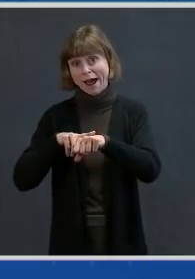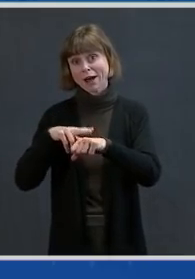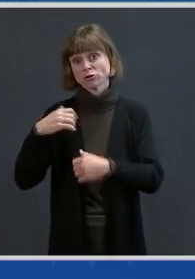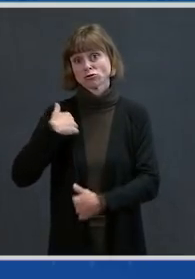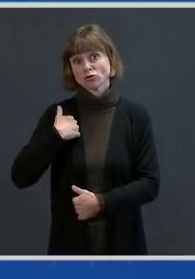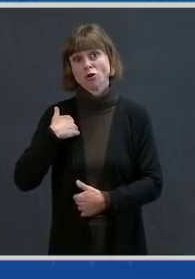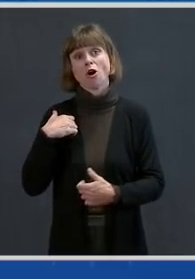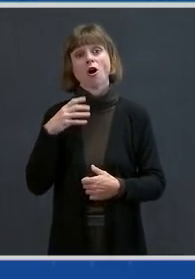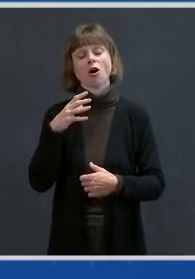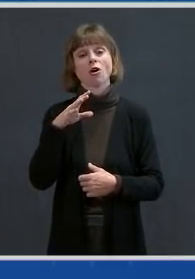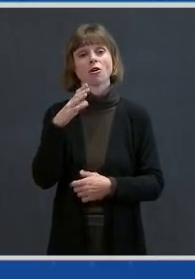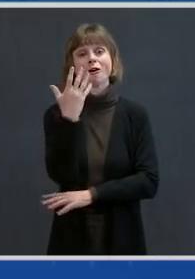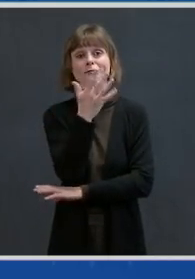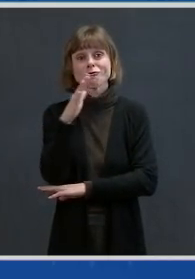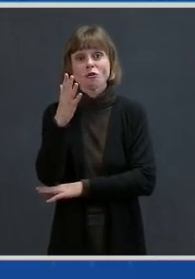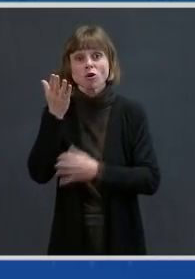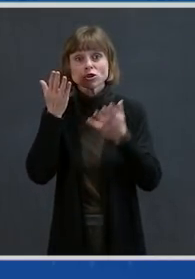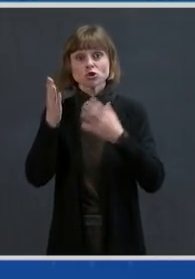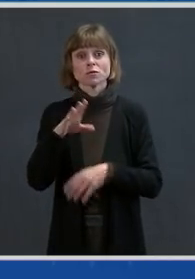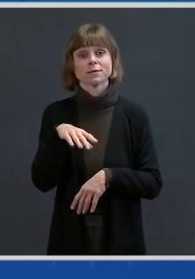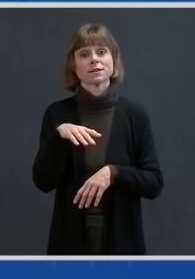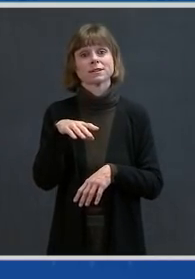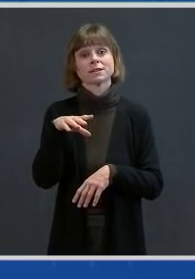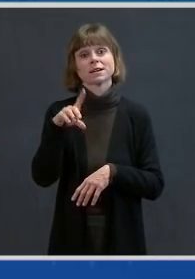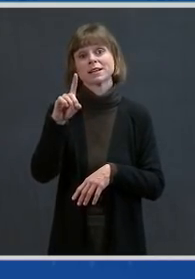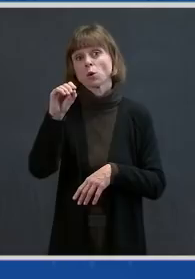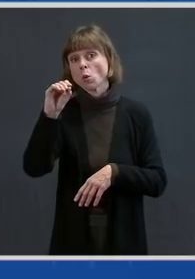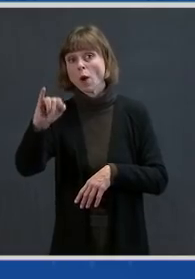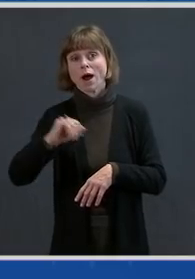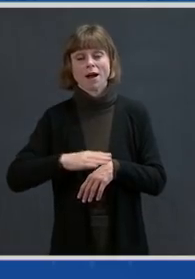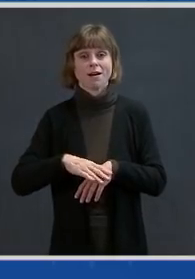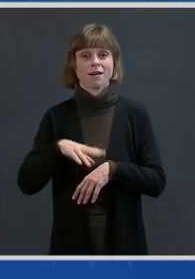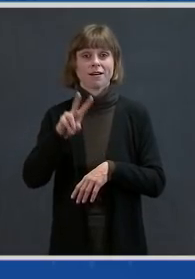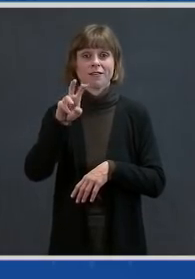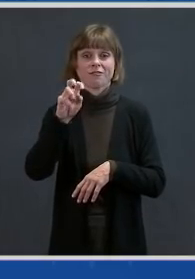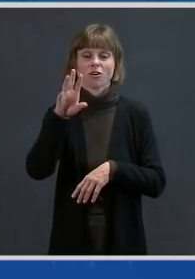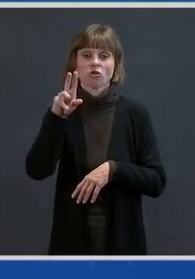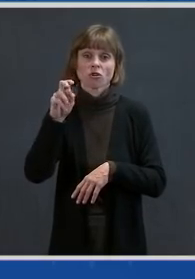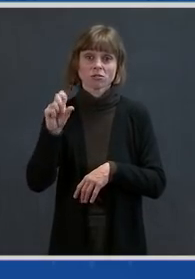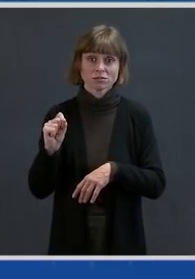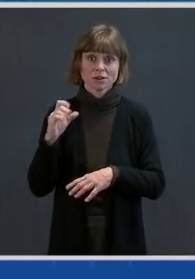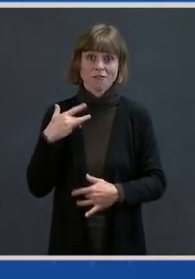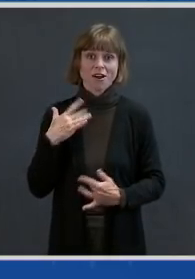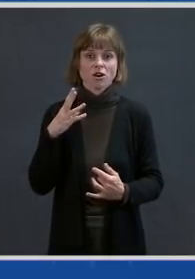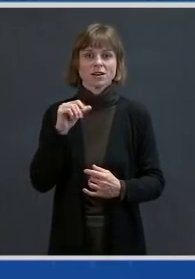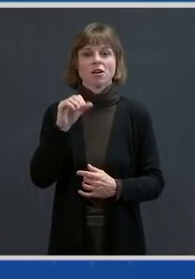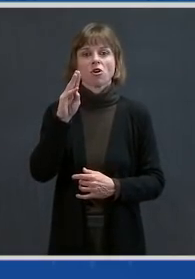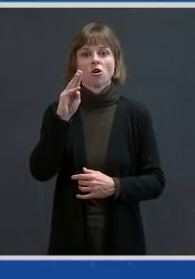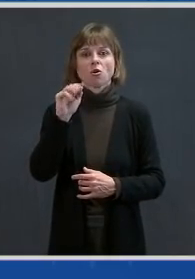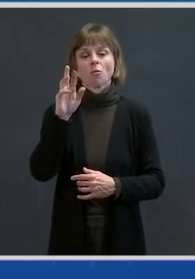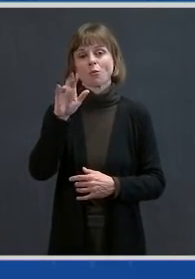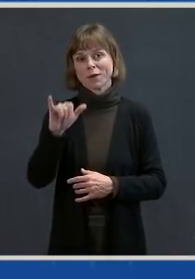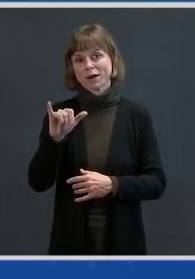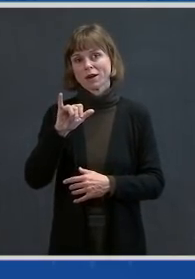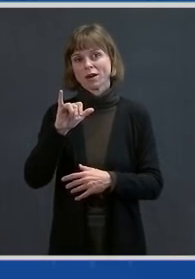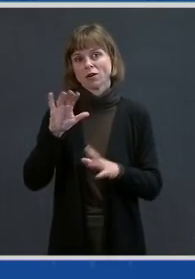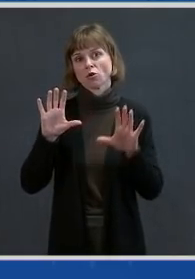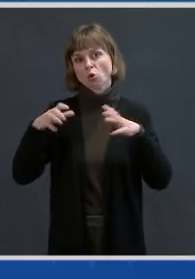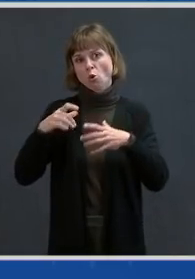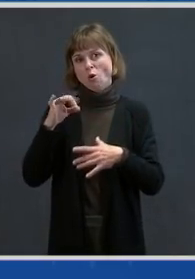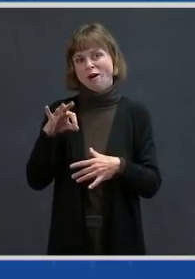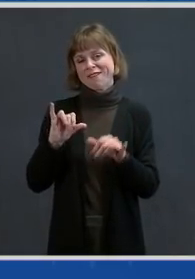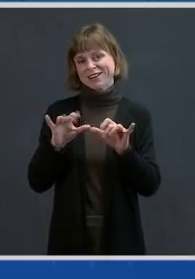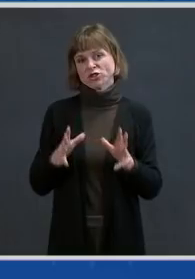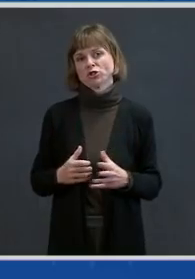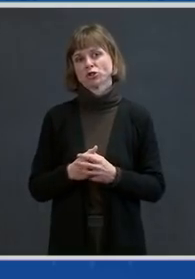Department of Interior, Veterans Affairs Department, and the Army Corps of Engineers. 177 sites have received federal